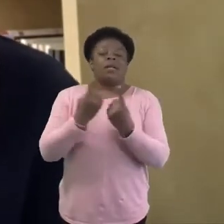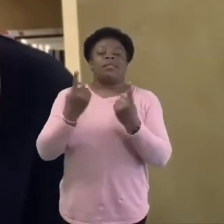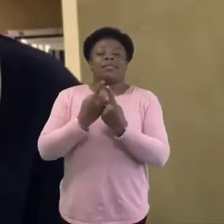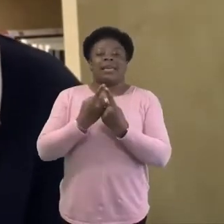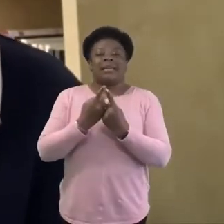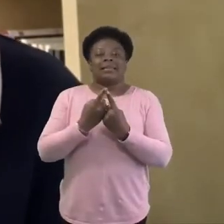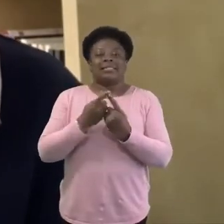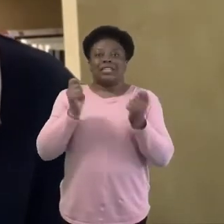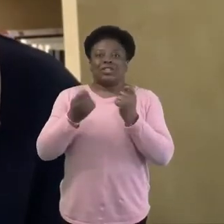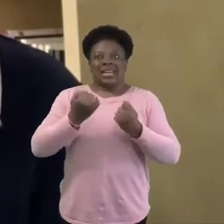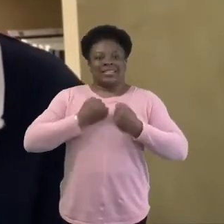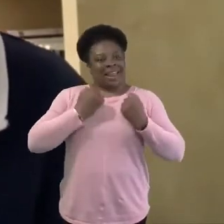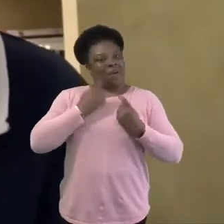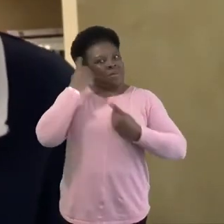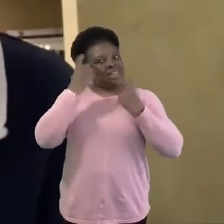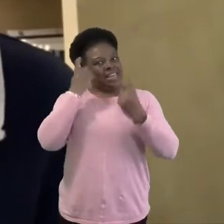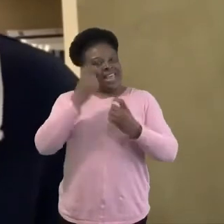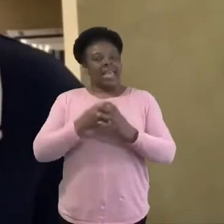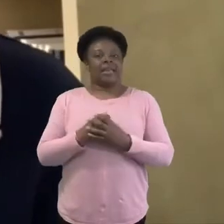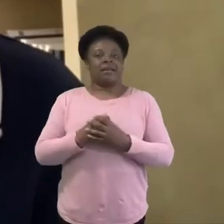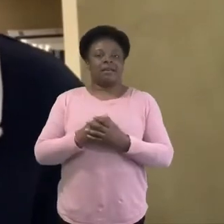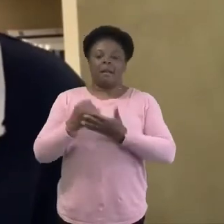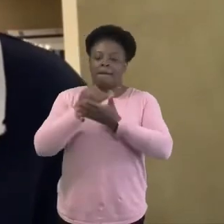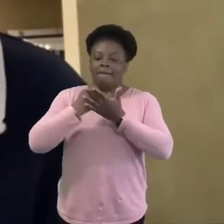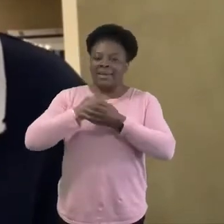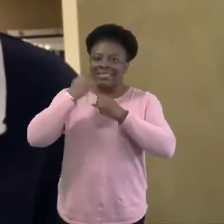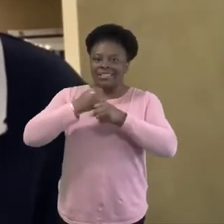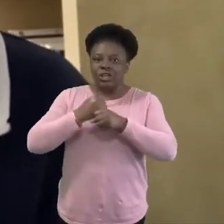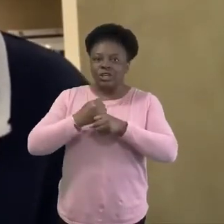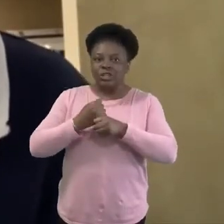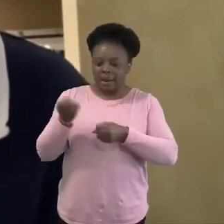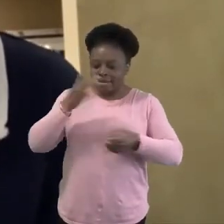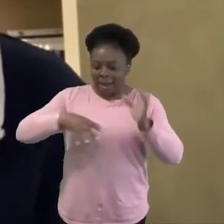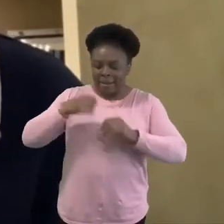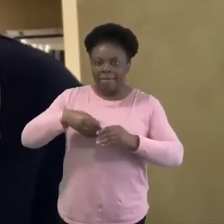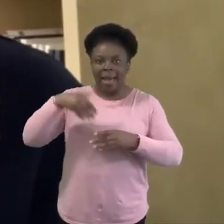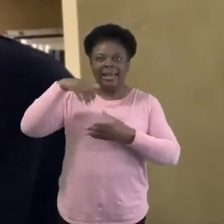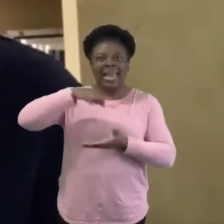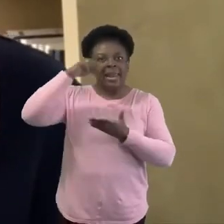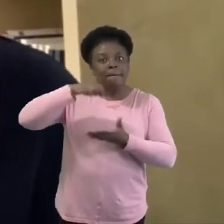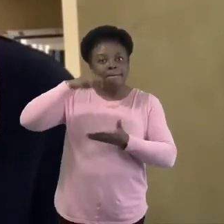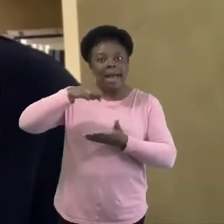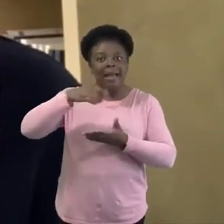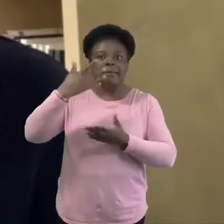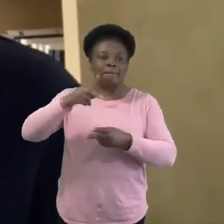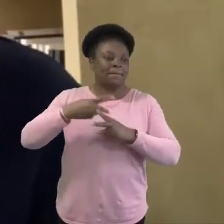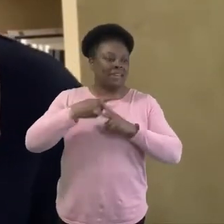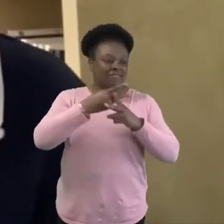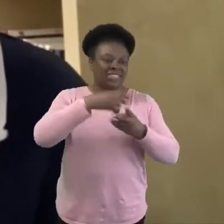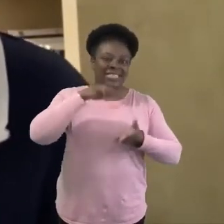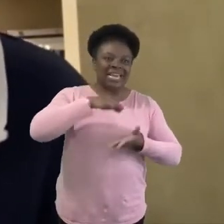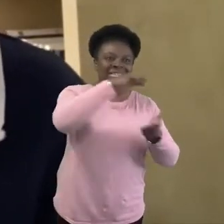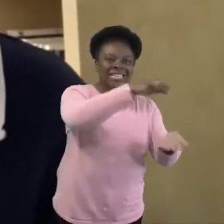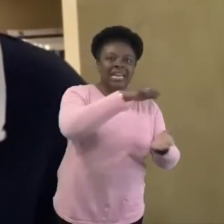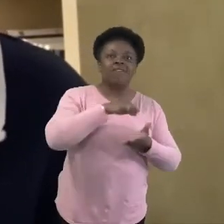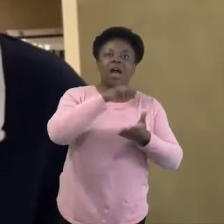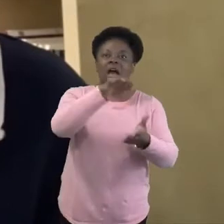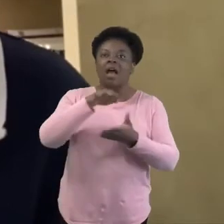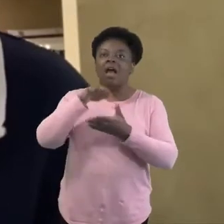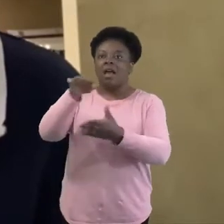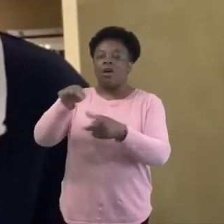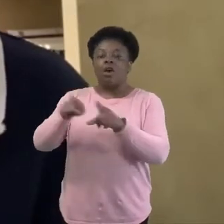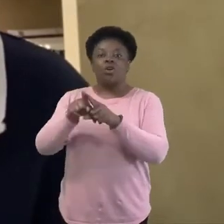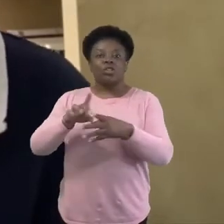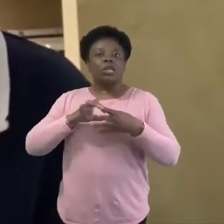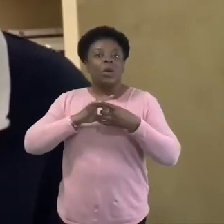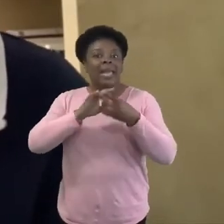the box. We've done messy church in a bag and we've been able to drop those to the doorstep. We've engaged with children and